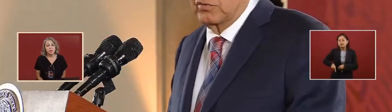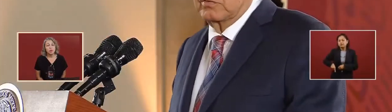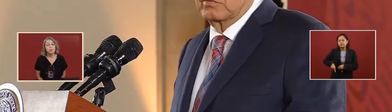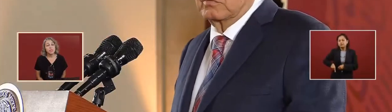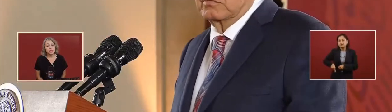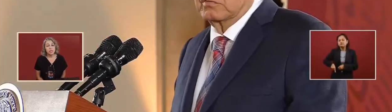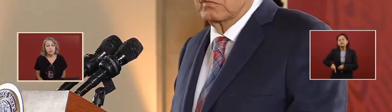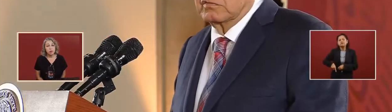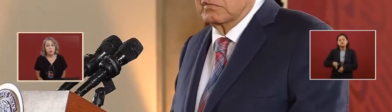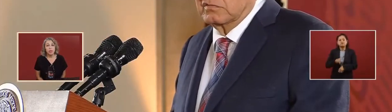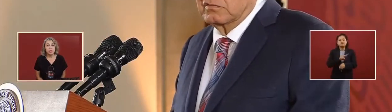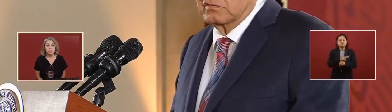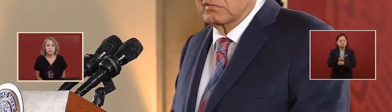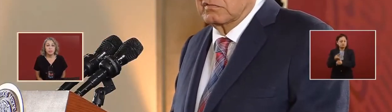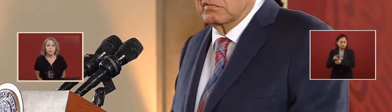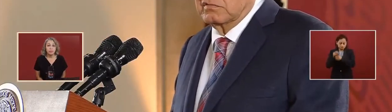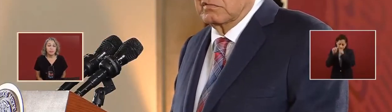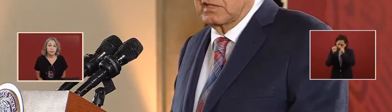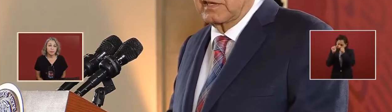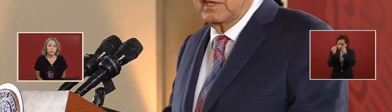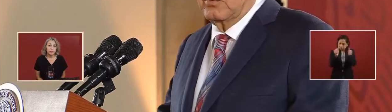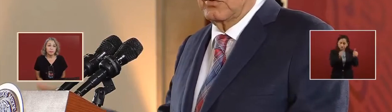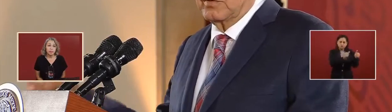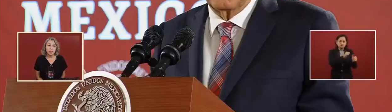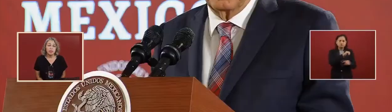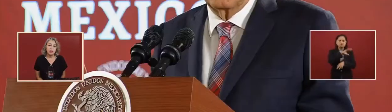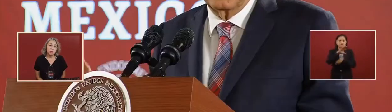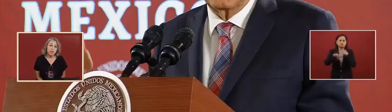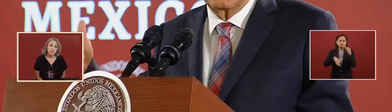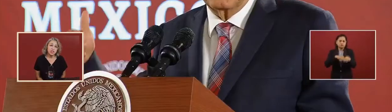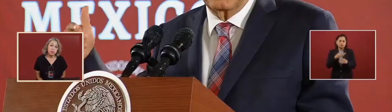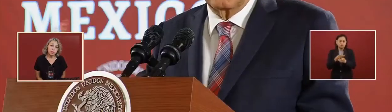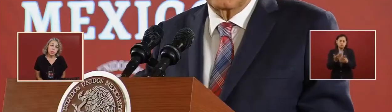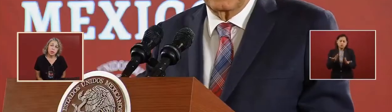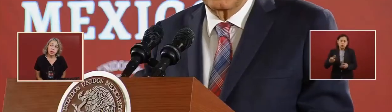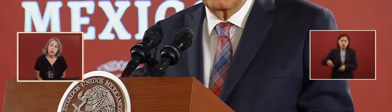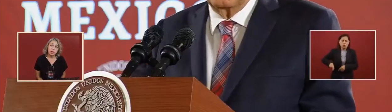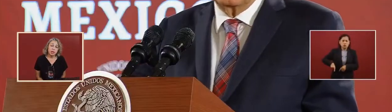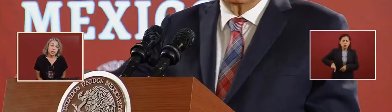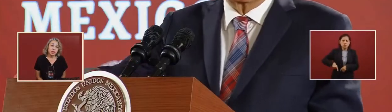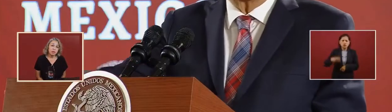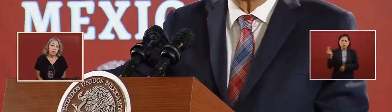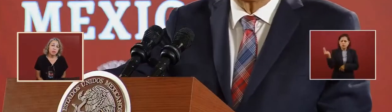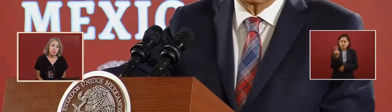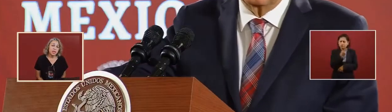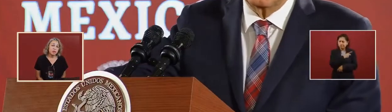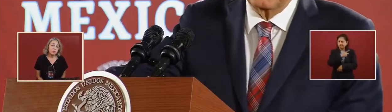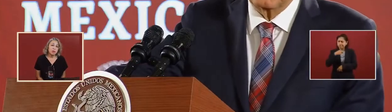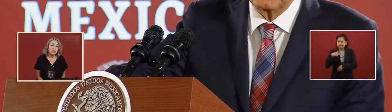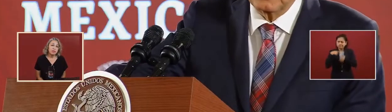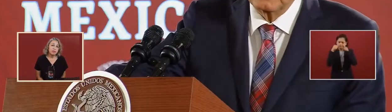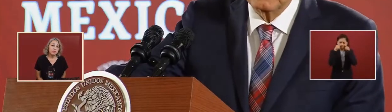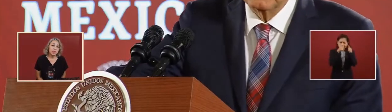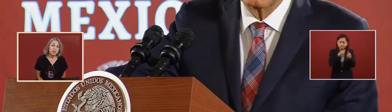the rich, the poor, those that live in the fields, in the cities,